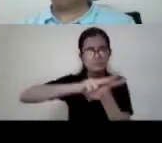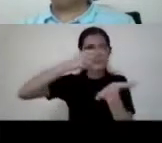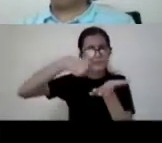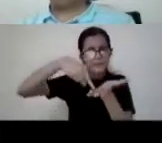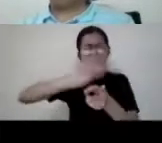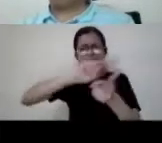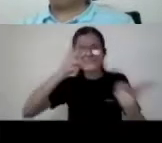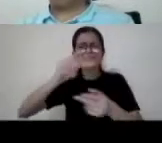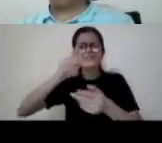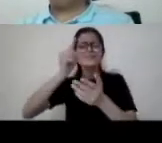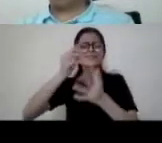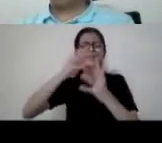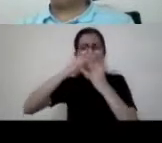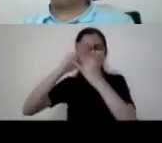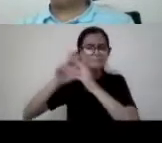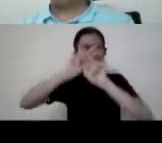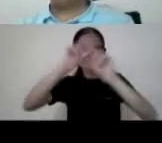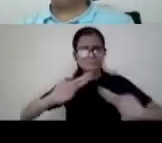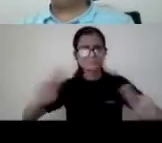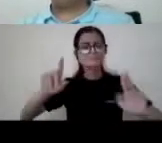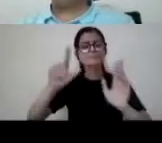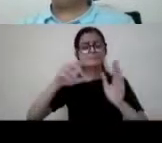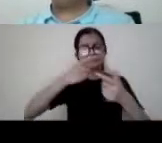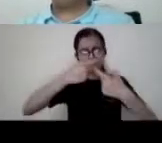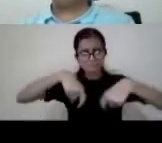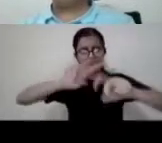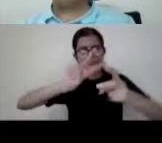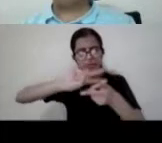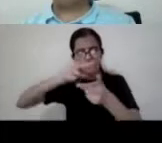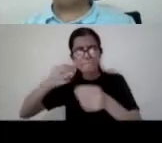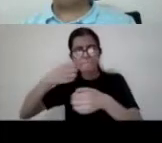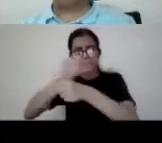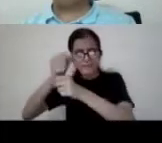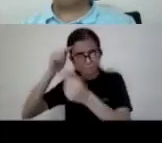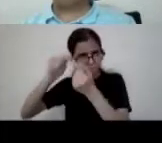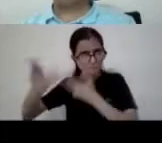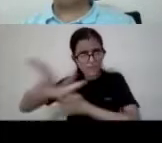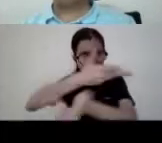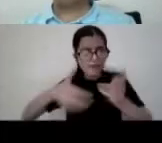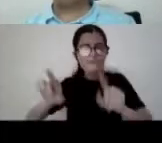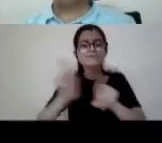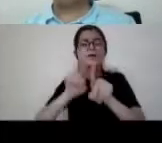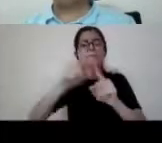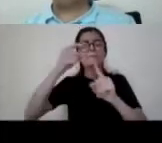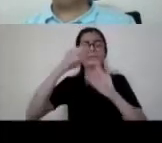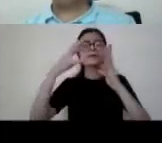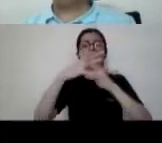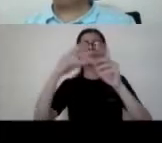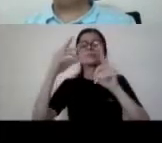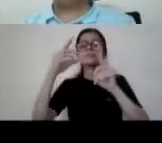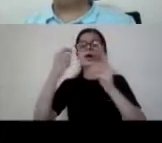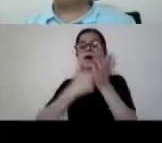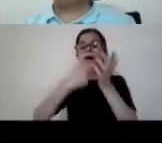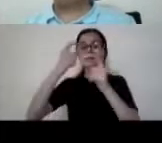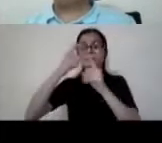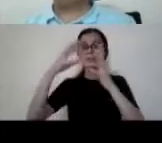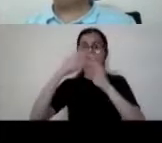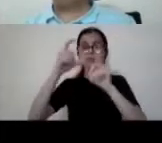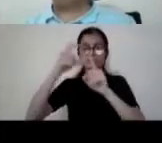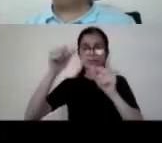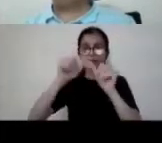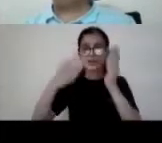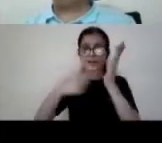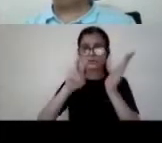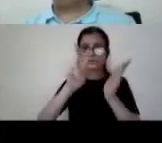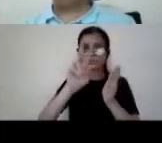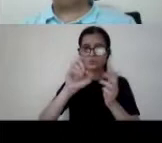there and in compliance to those conventions we came up with our pwd act in 2016 which was harmonized to this